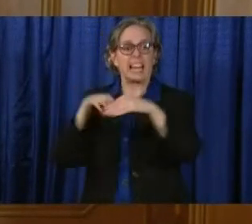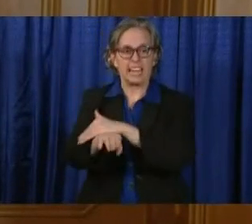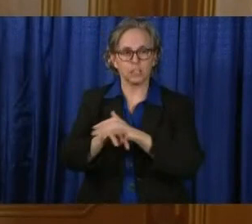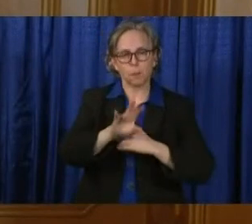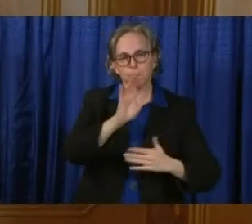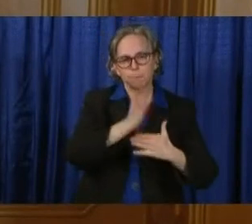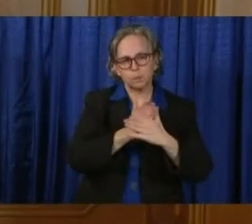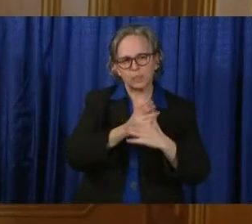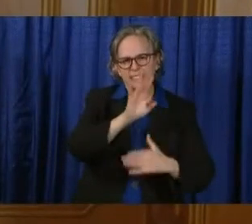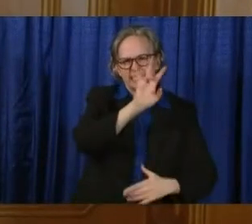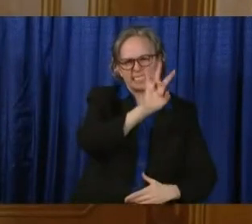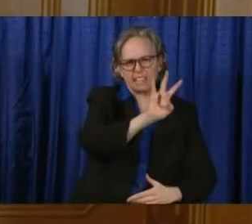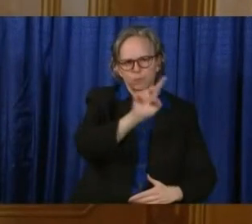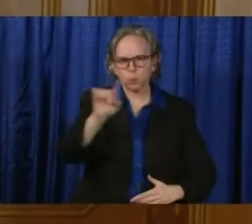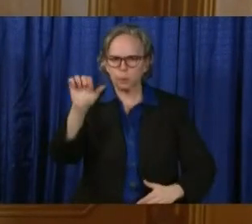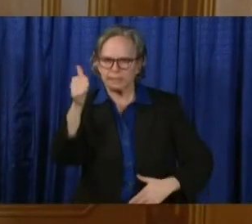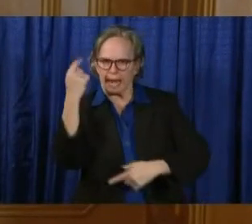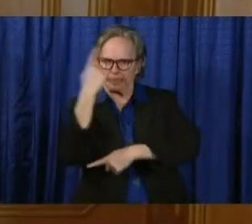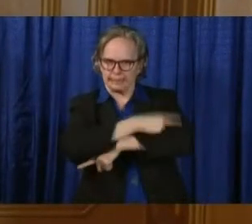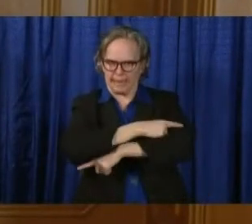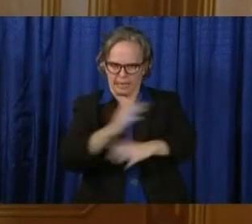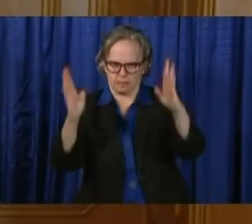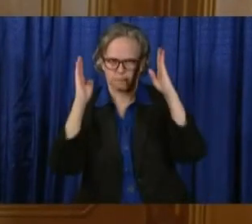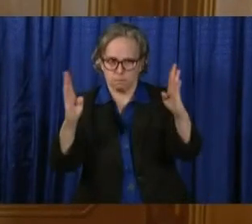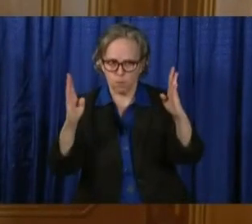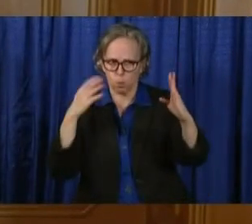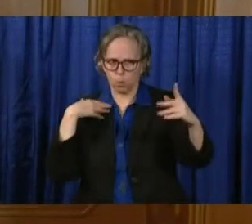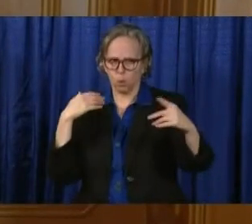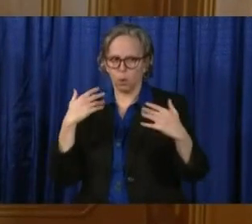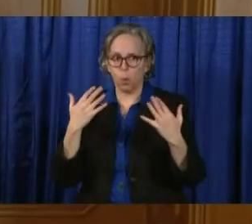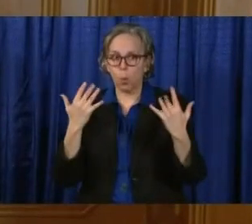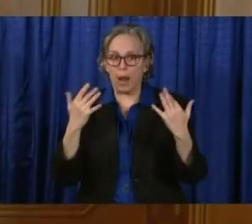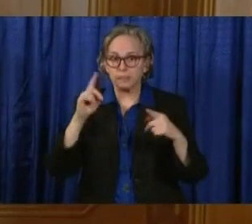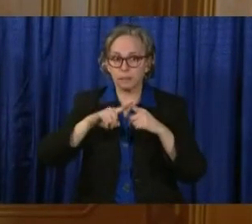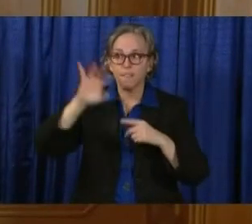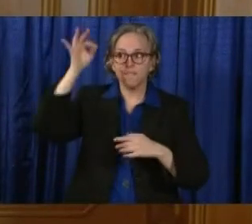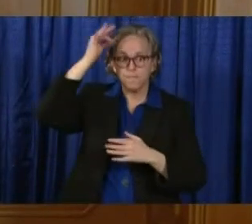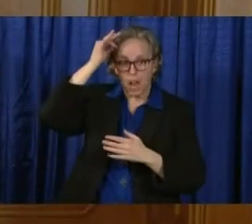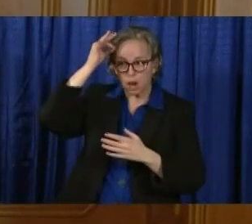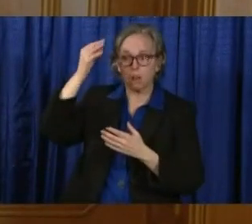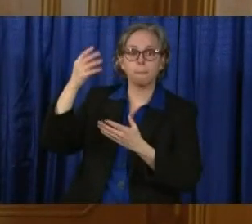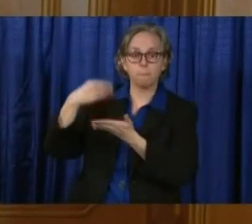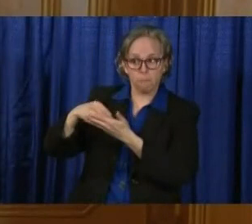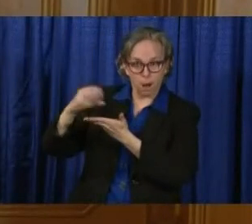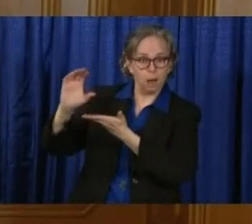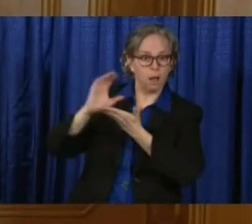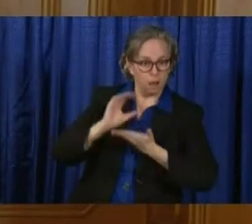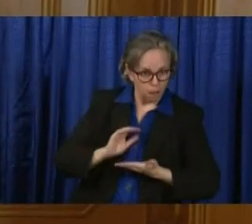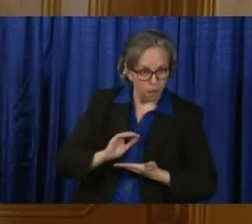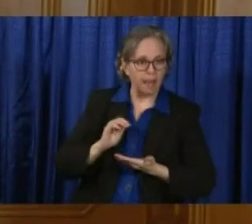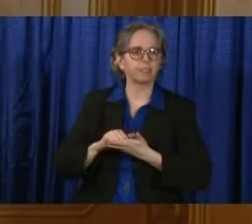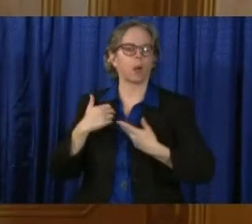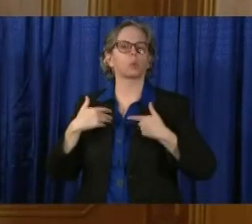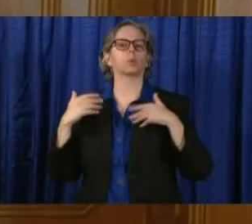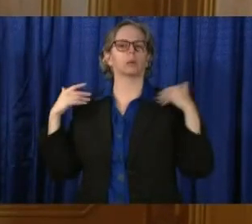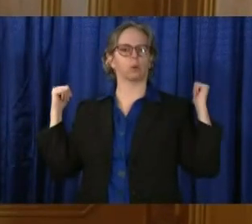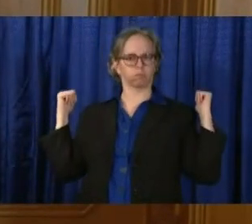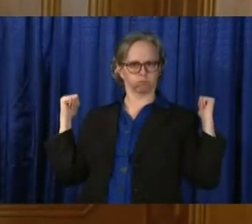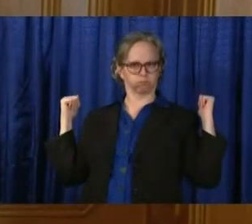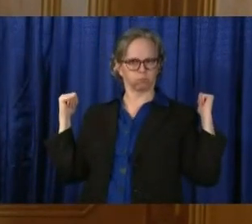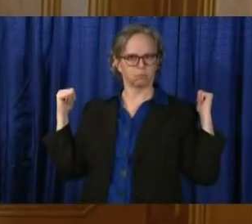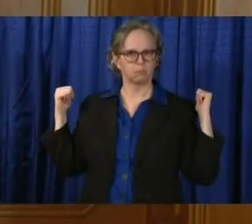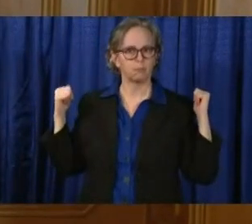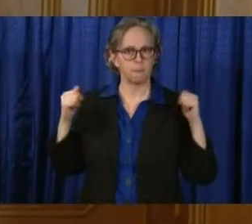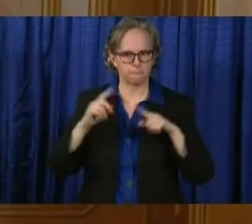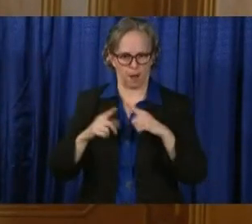assistance arrives. We have an advanced team from the Guard there today, and we are prepared to send at